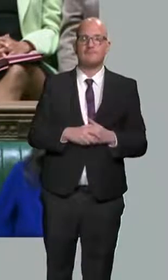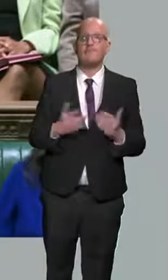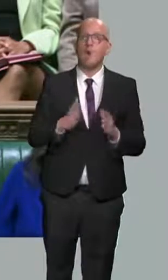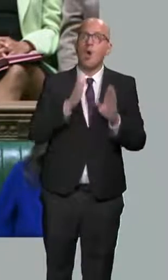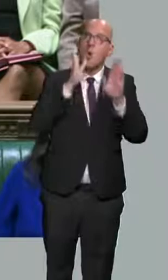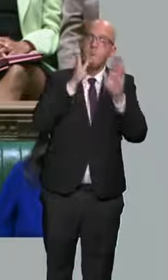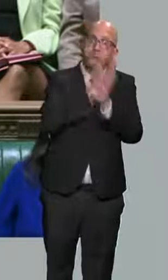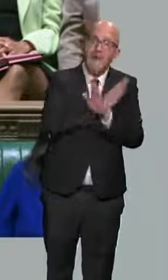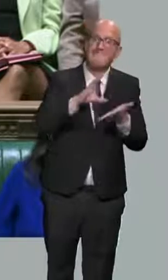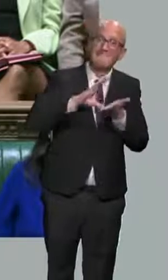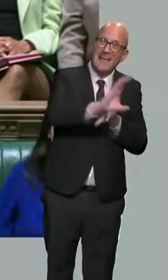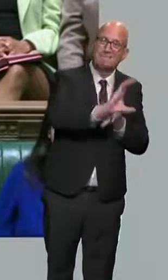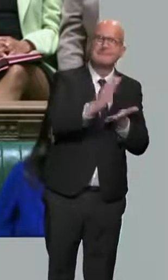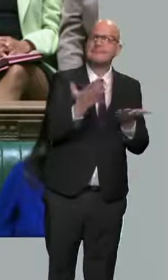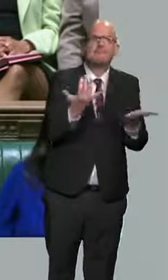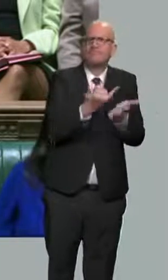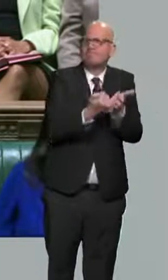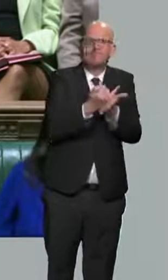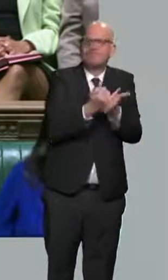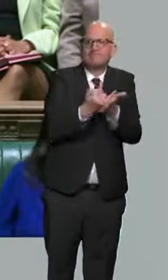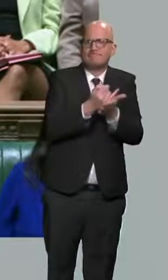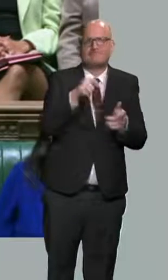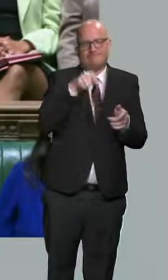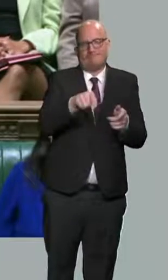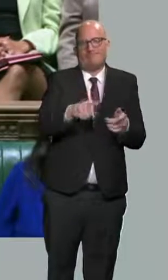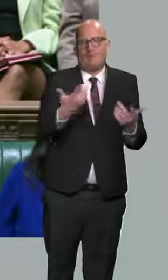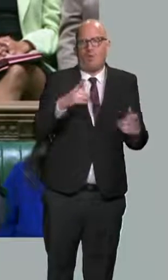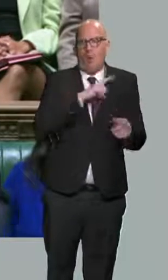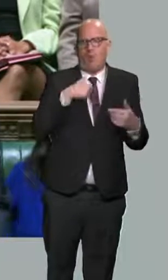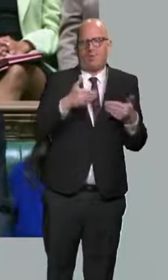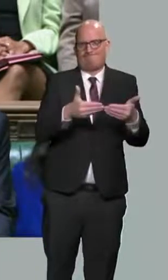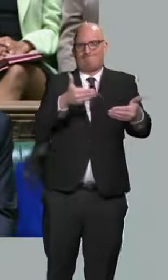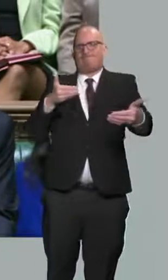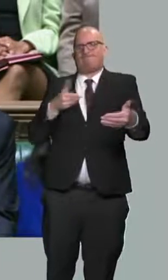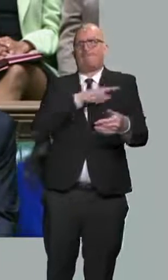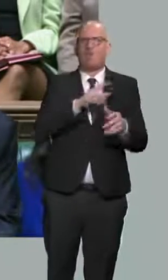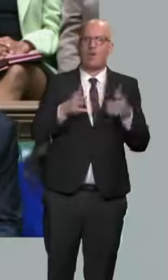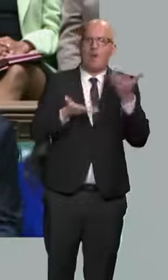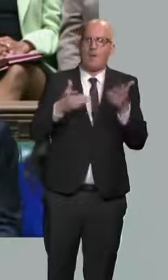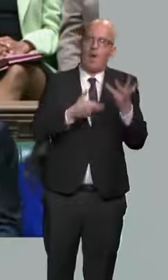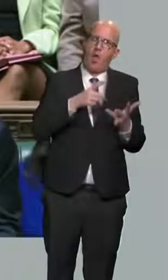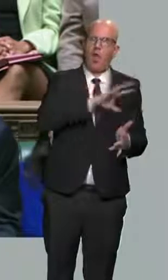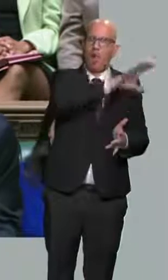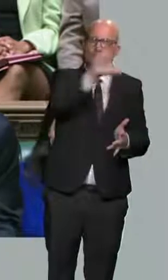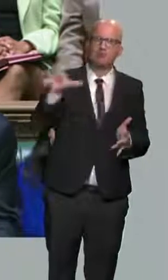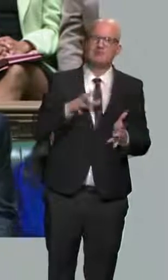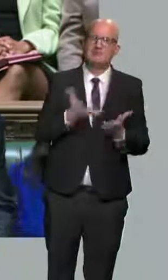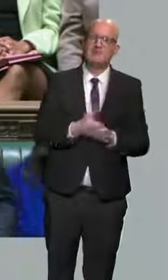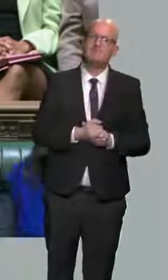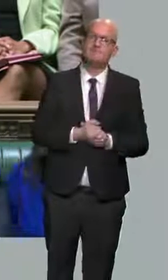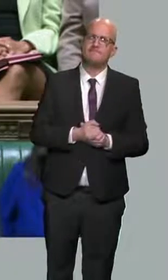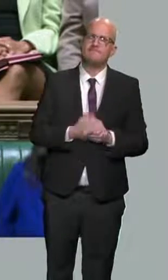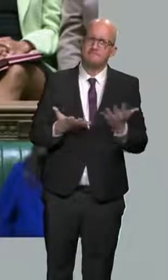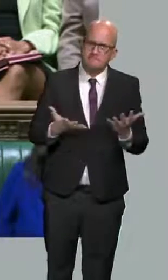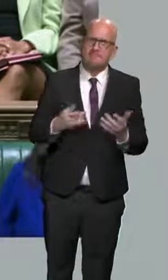long-standing cause of our productivity gap internationally. Capital investment by UK businesses is considerably lower